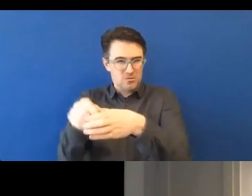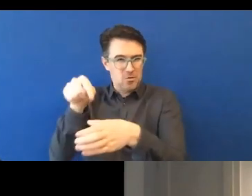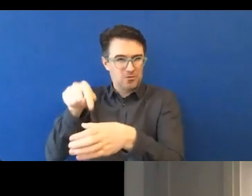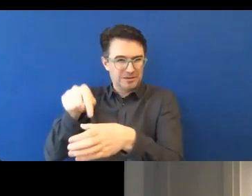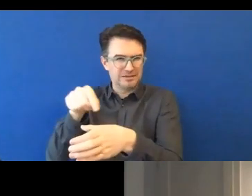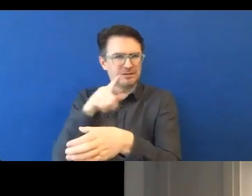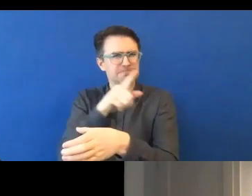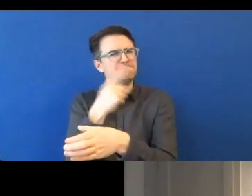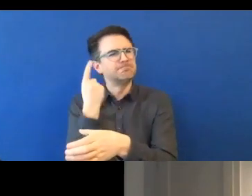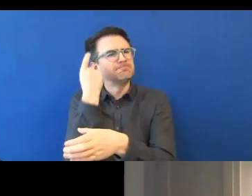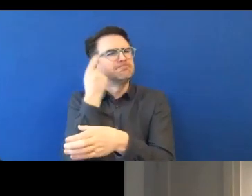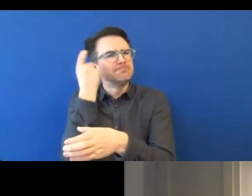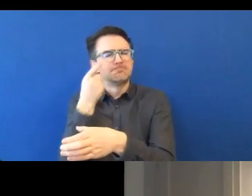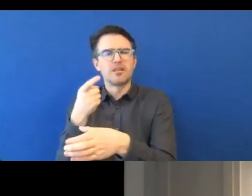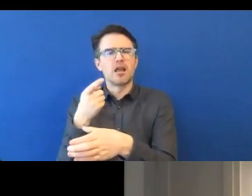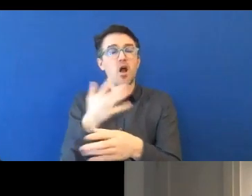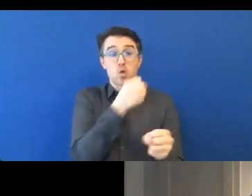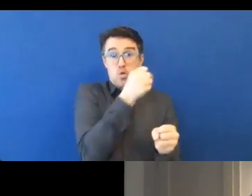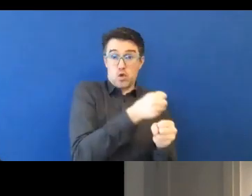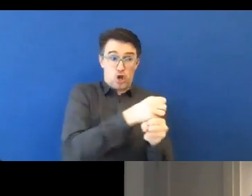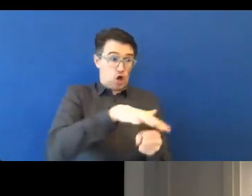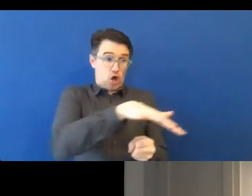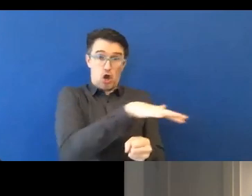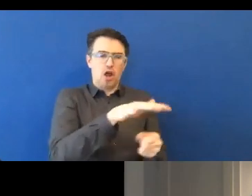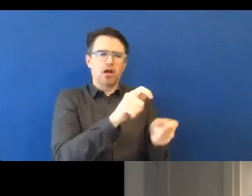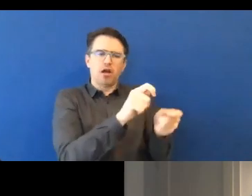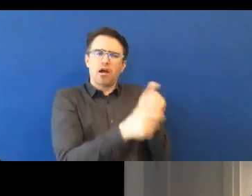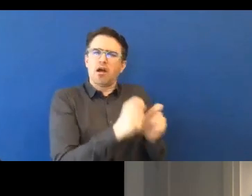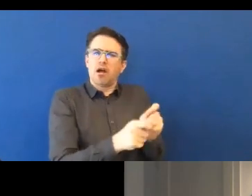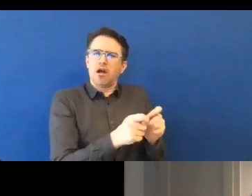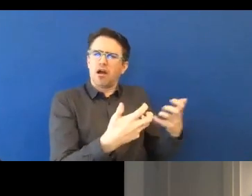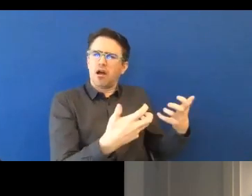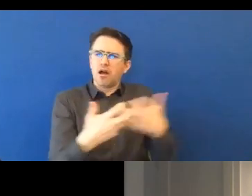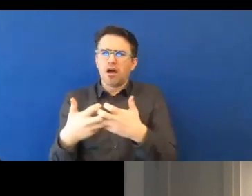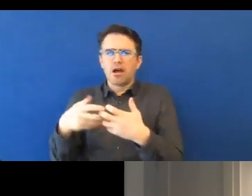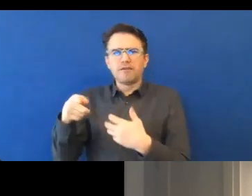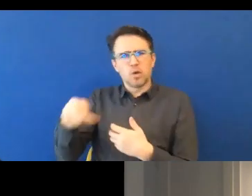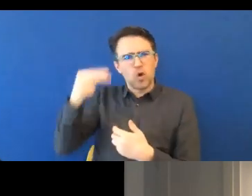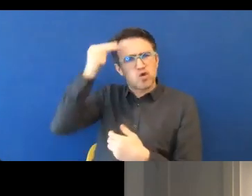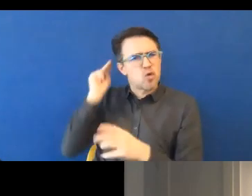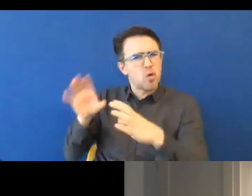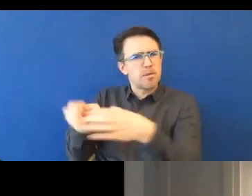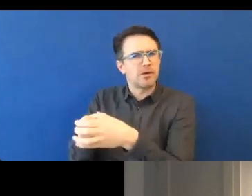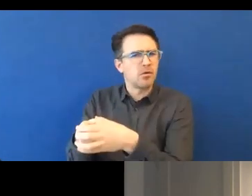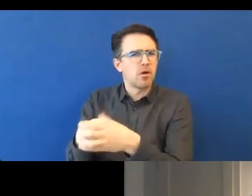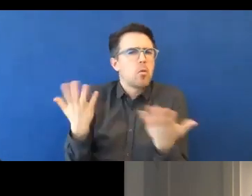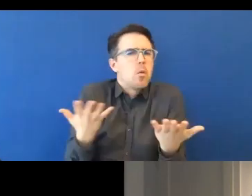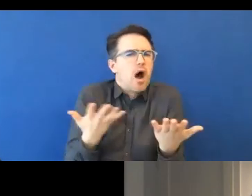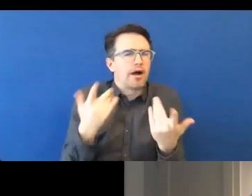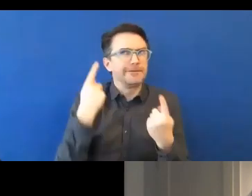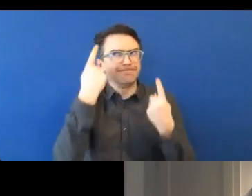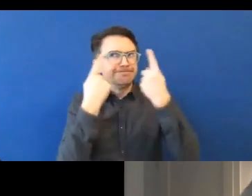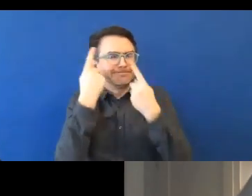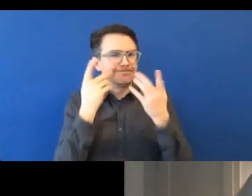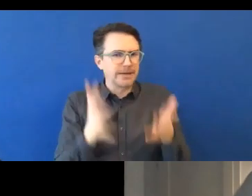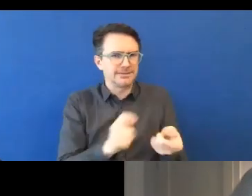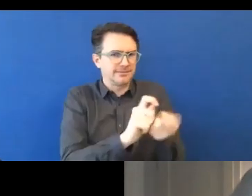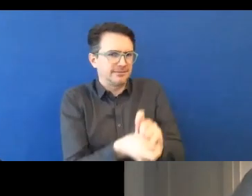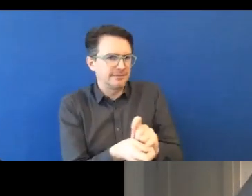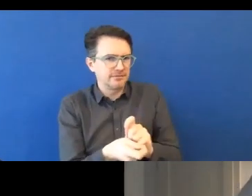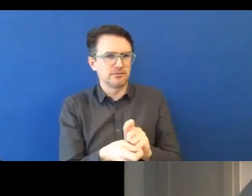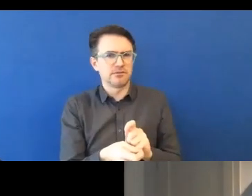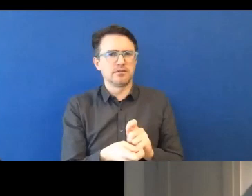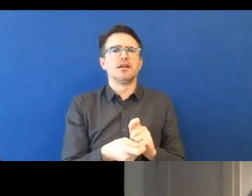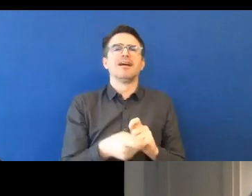full inclusion of neurodiverse staff, so that they can be able to work at their best and play to their strengths? And from